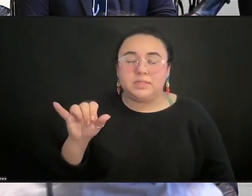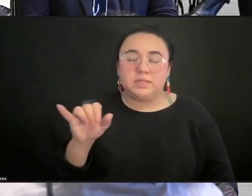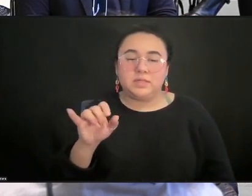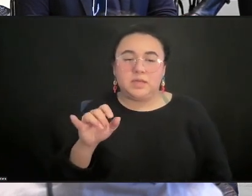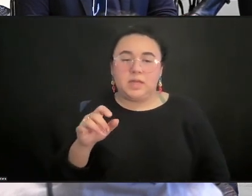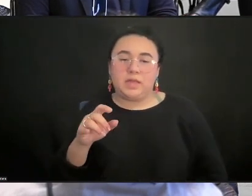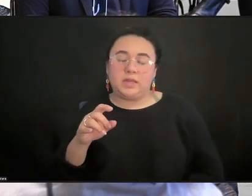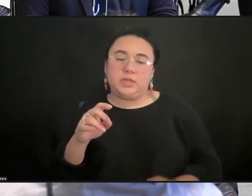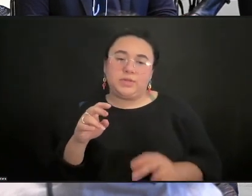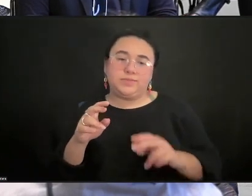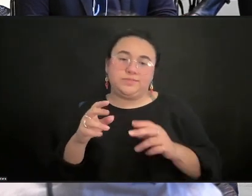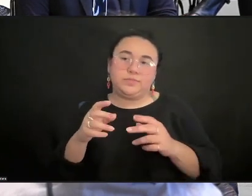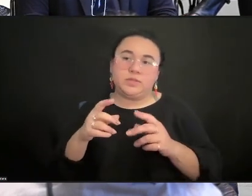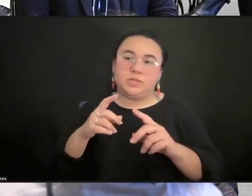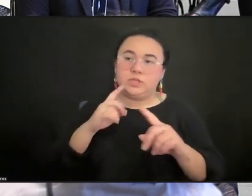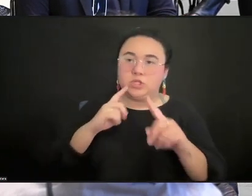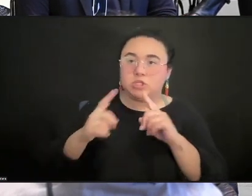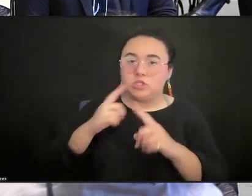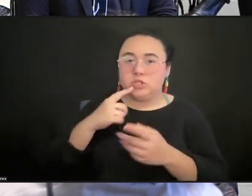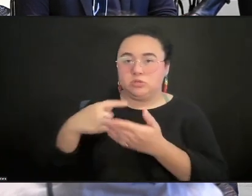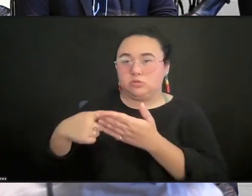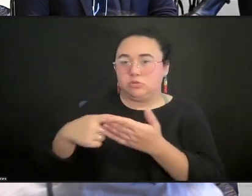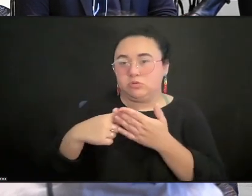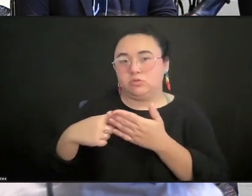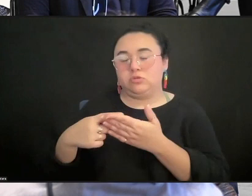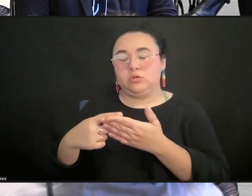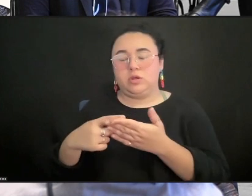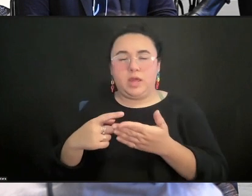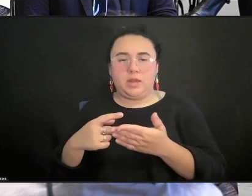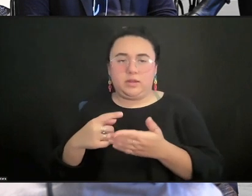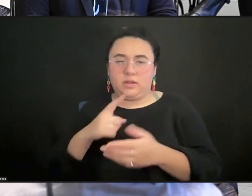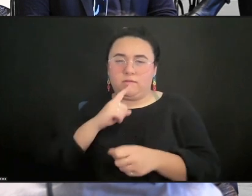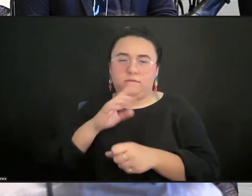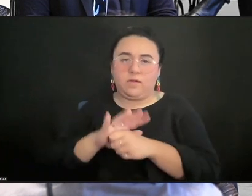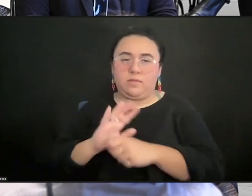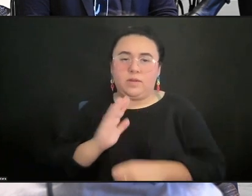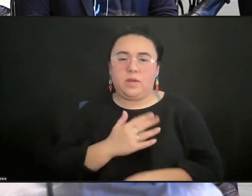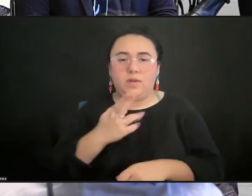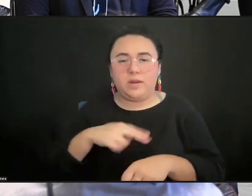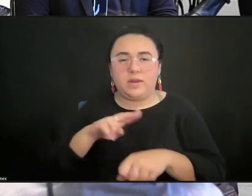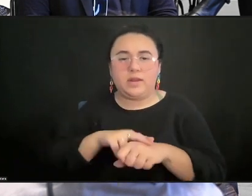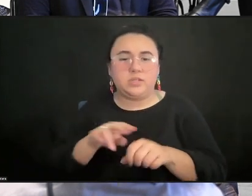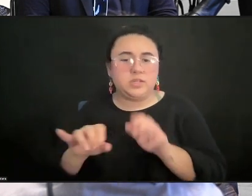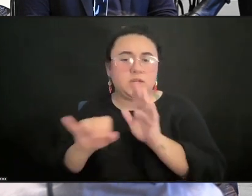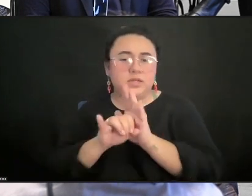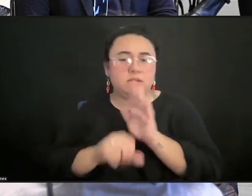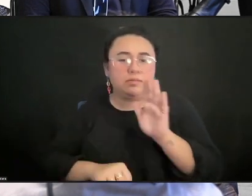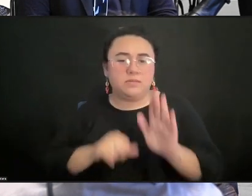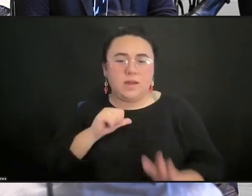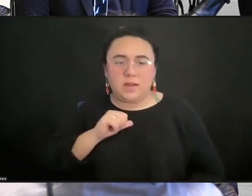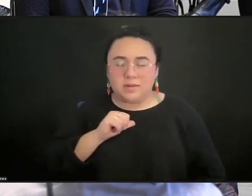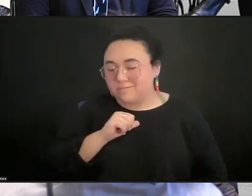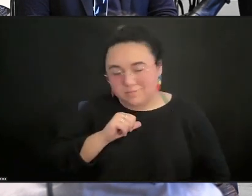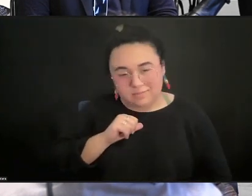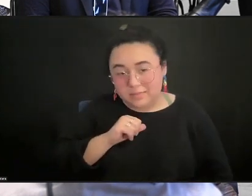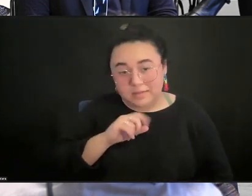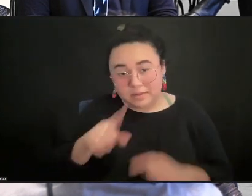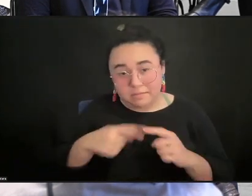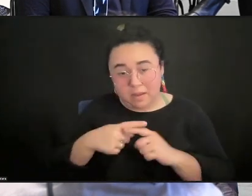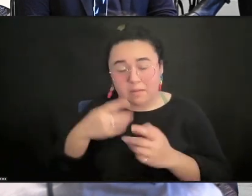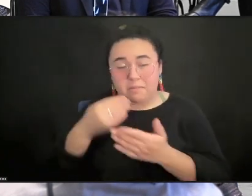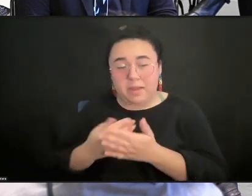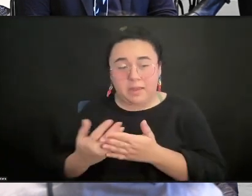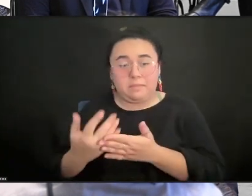national identity and pride. This is actually about making money. And so, although I do agree with what you were saying,